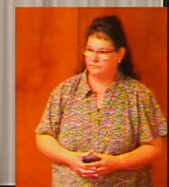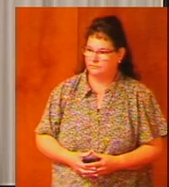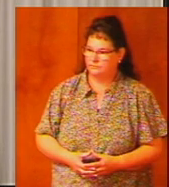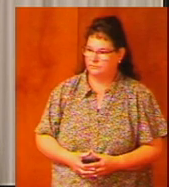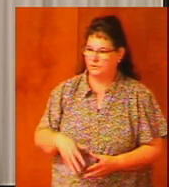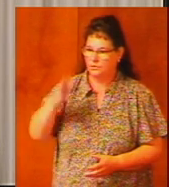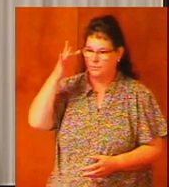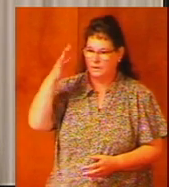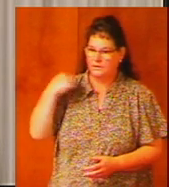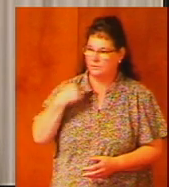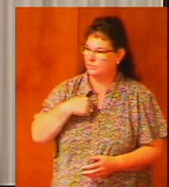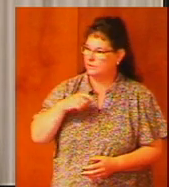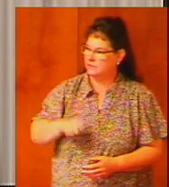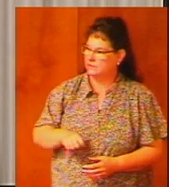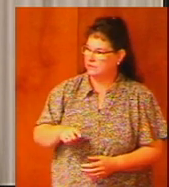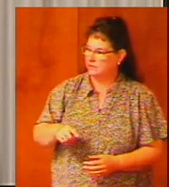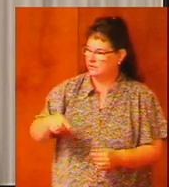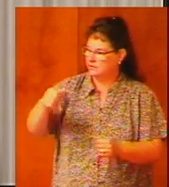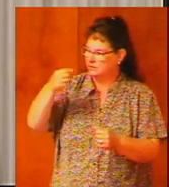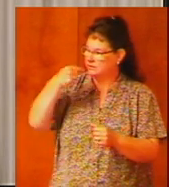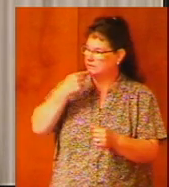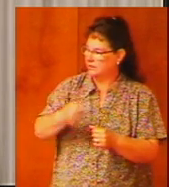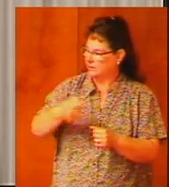why do we need to be reminded